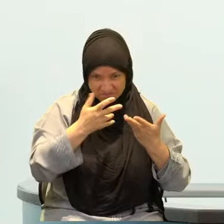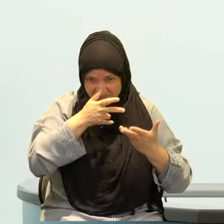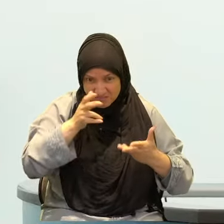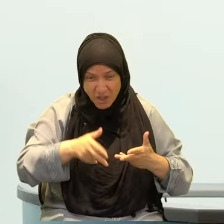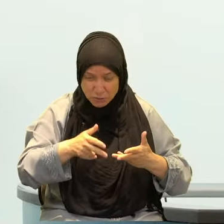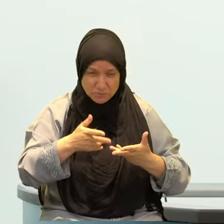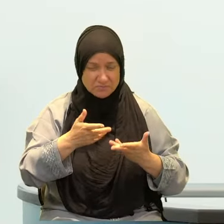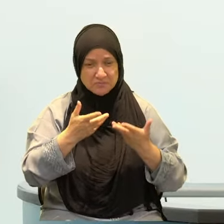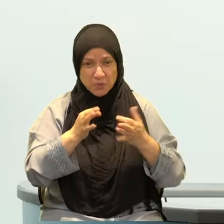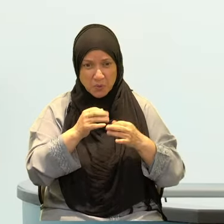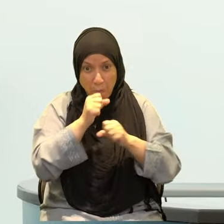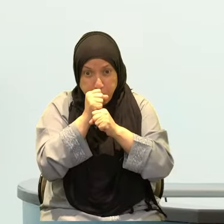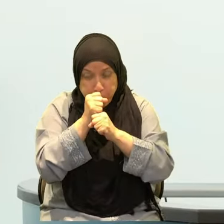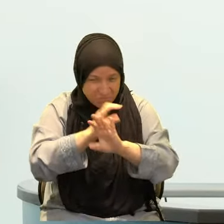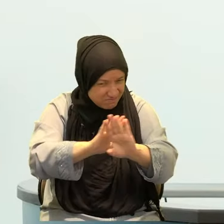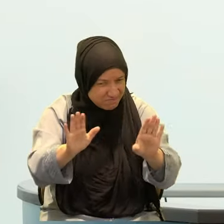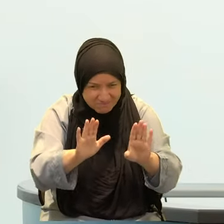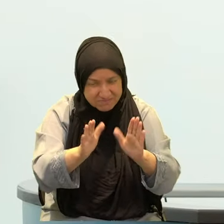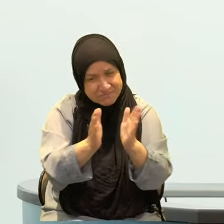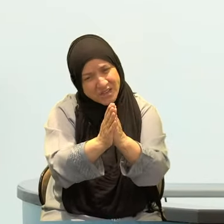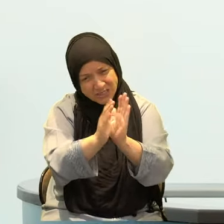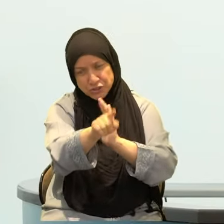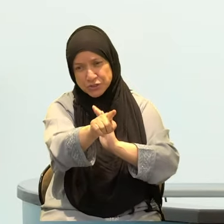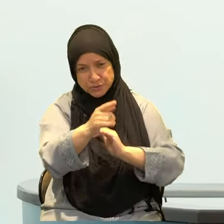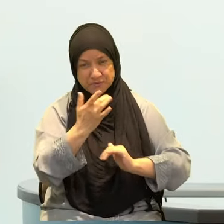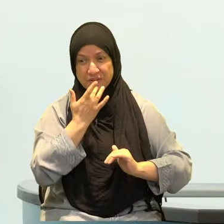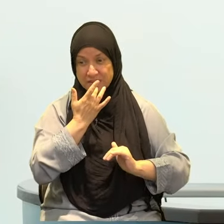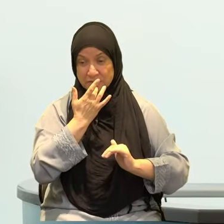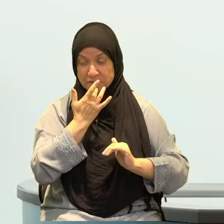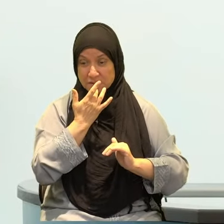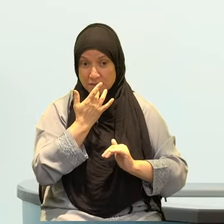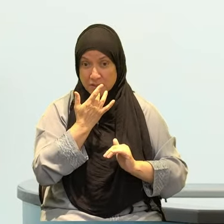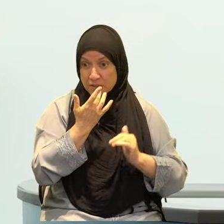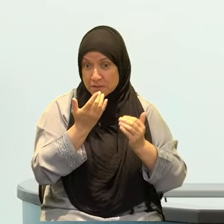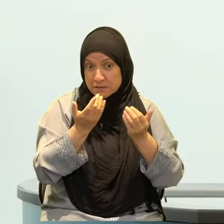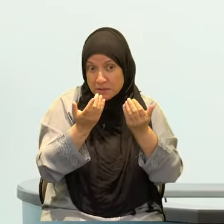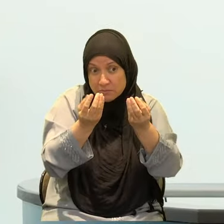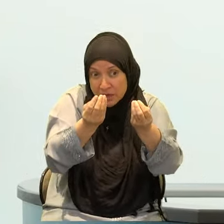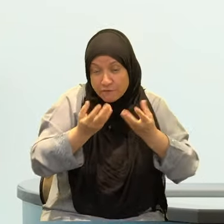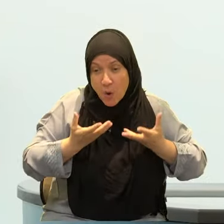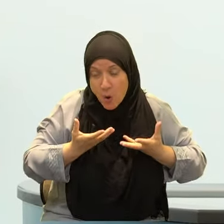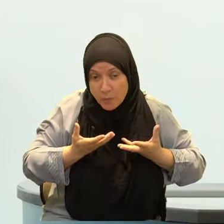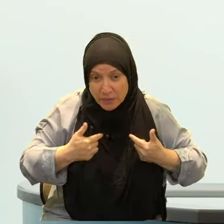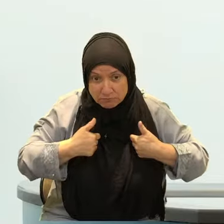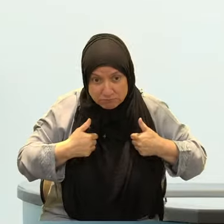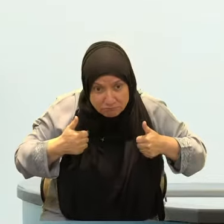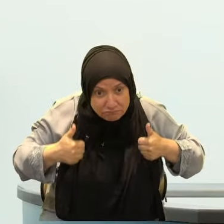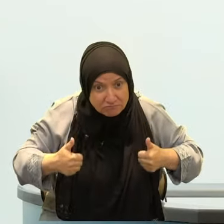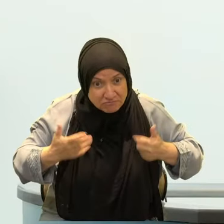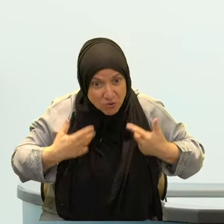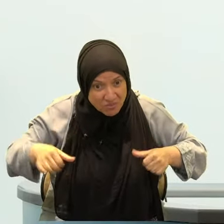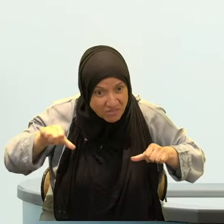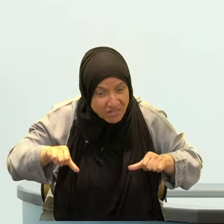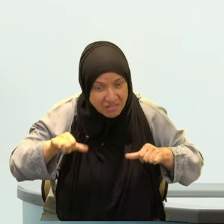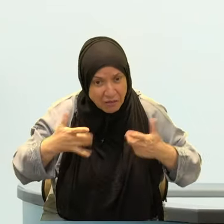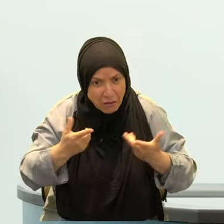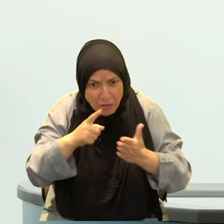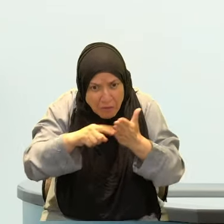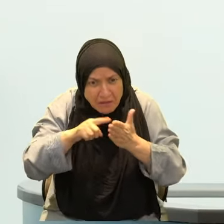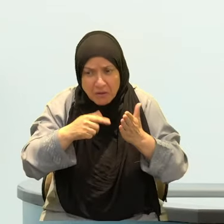that through a circumstance you developed a new character flaw or a character flaw was amplified due to circumstance and you weren't paying attention.